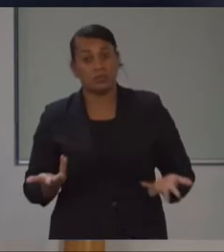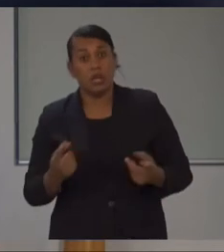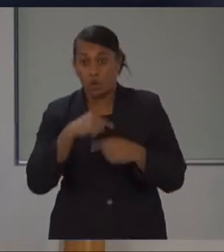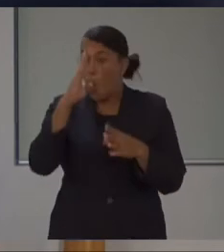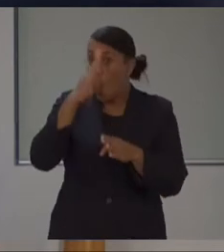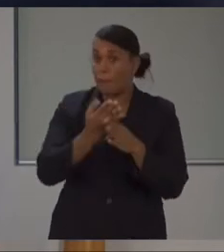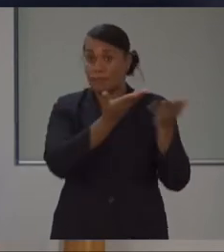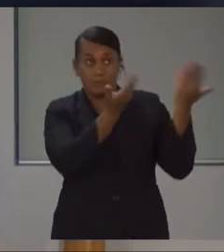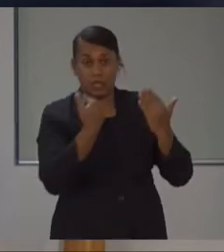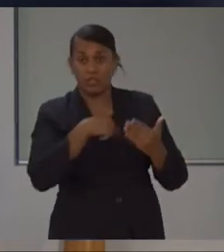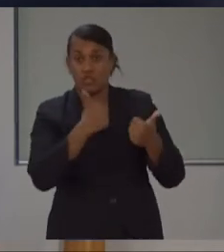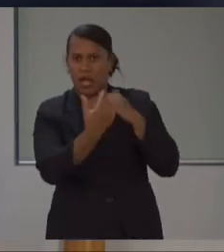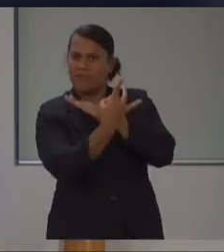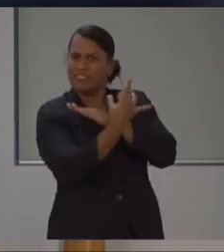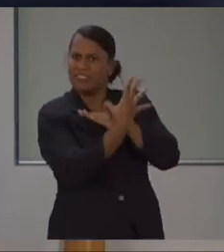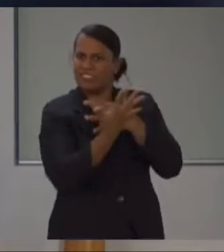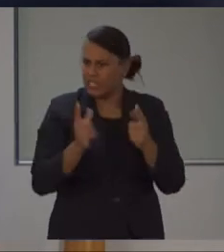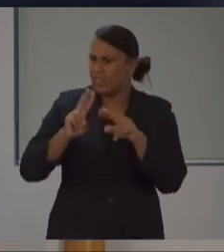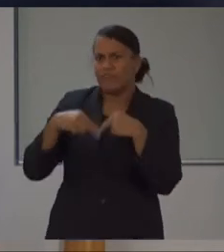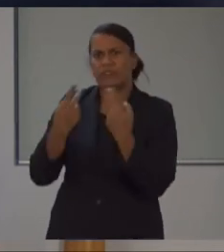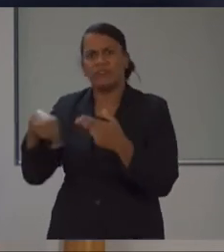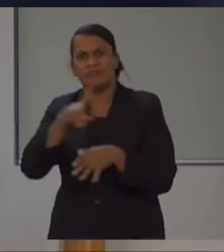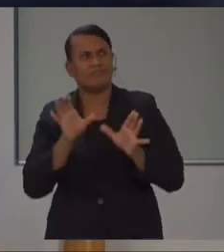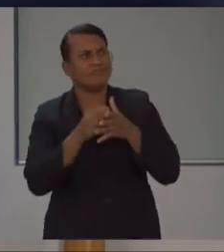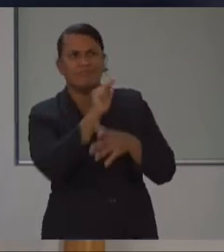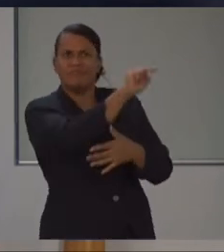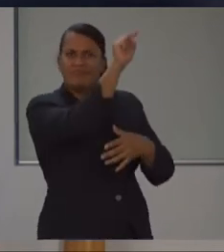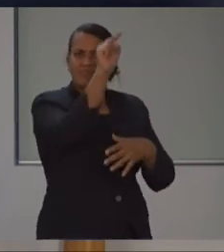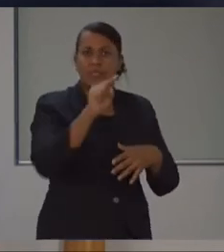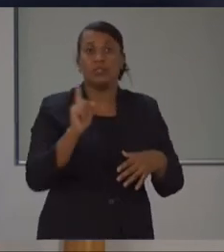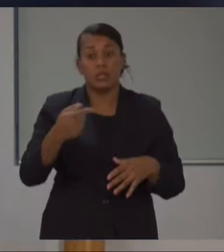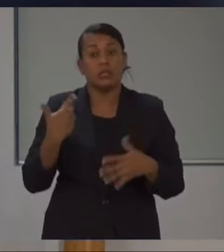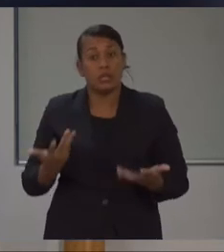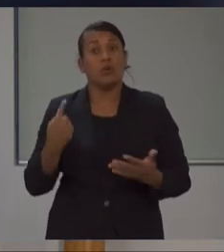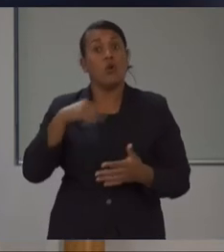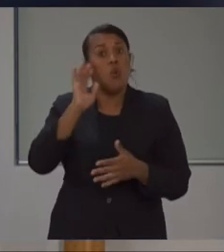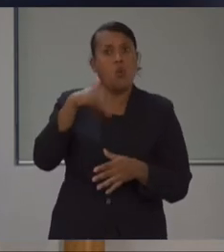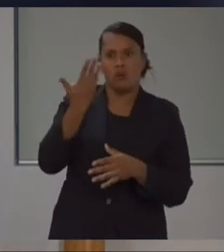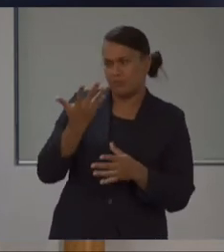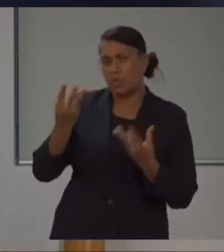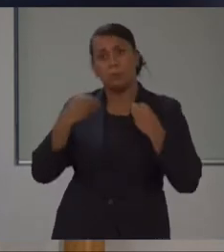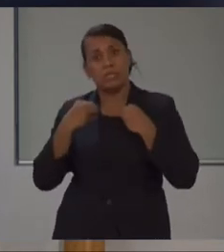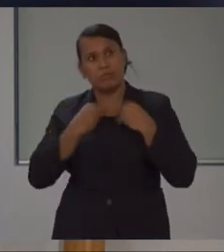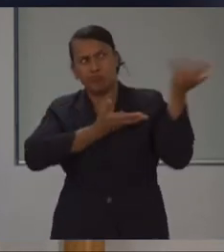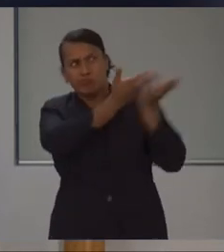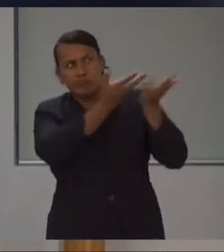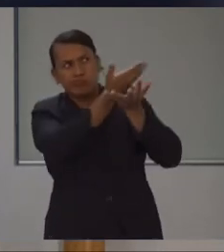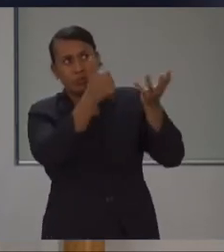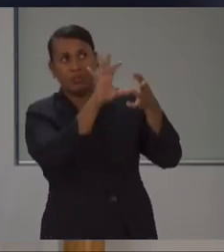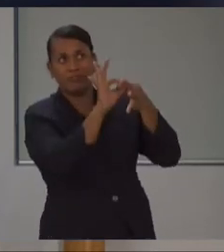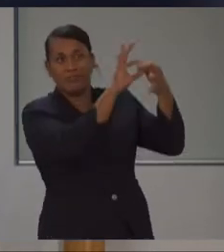families in these places, but also these are the places that we normally trade with and we normally work in partnership